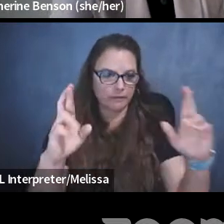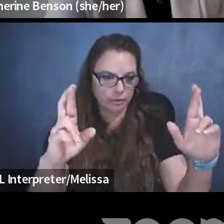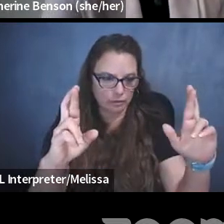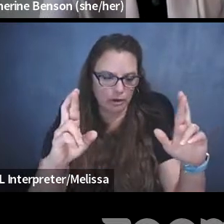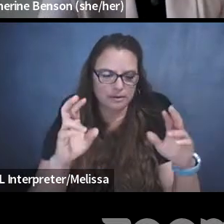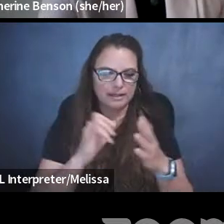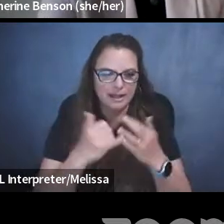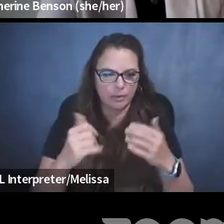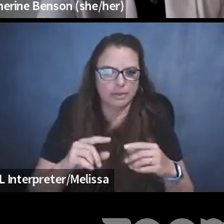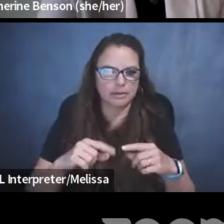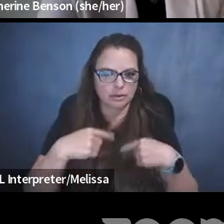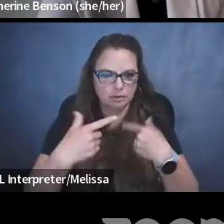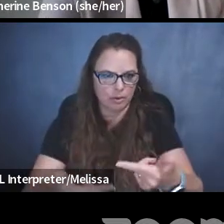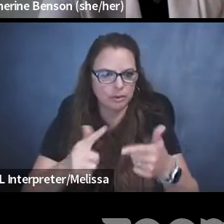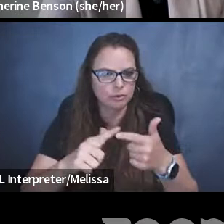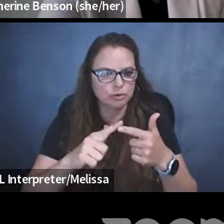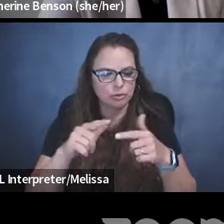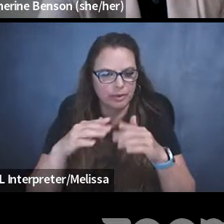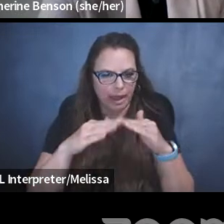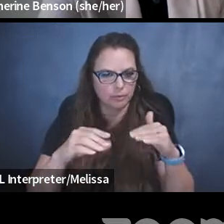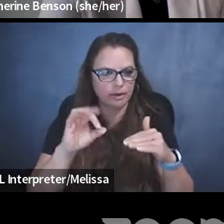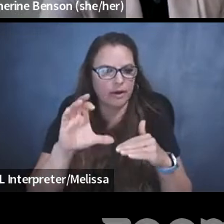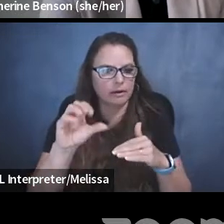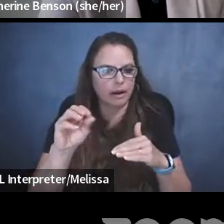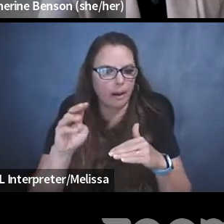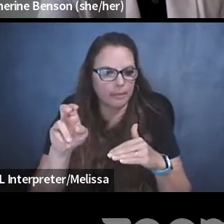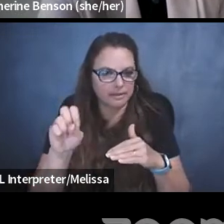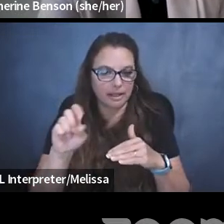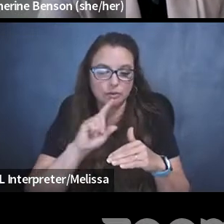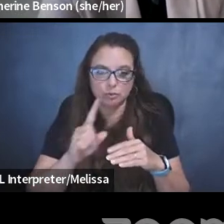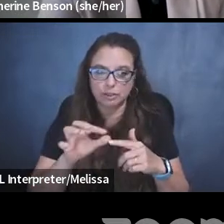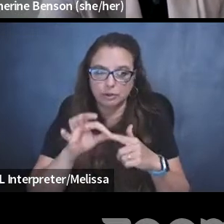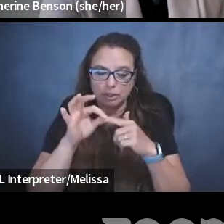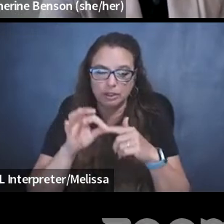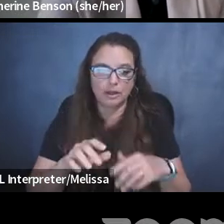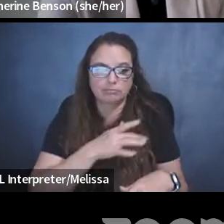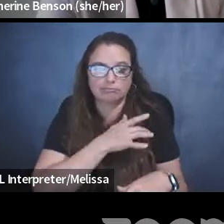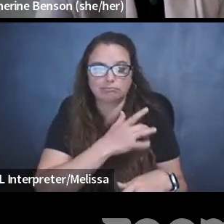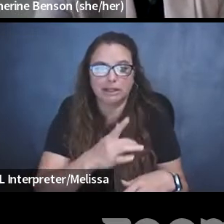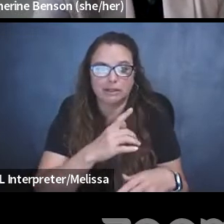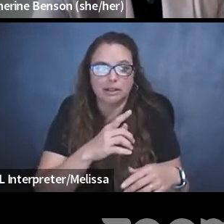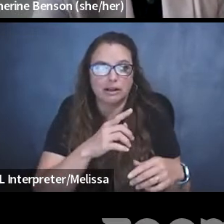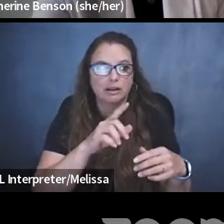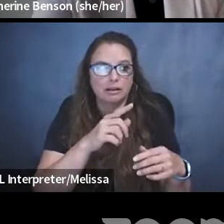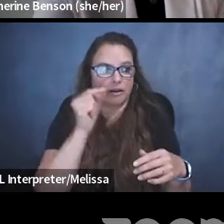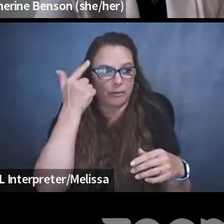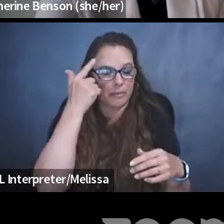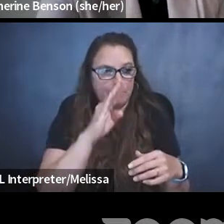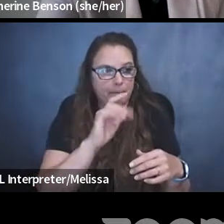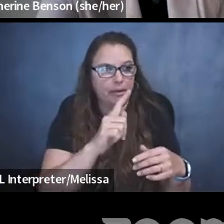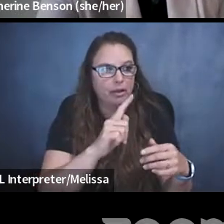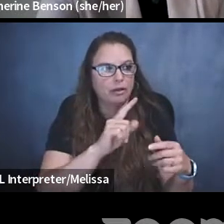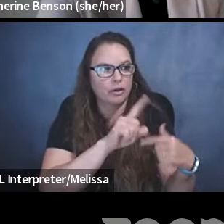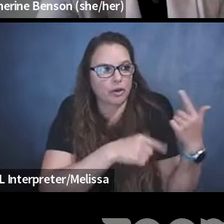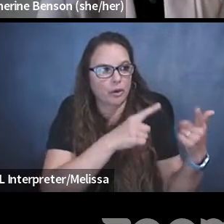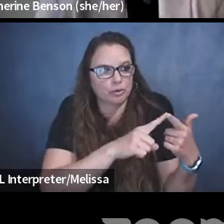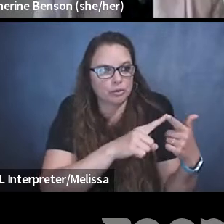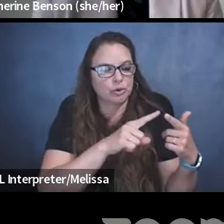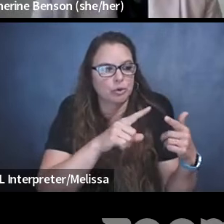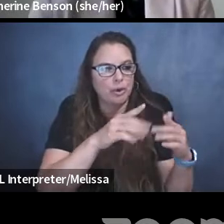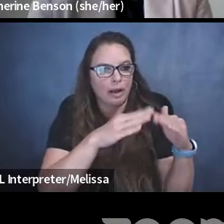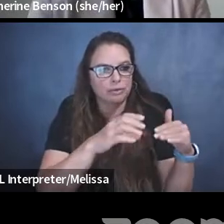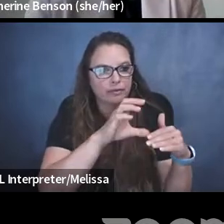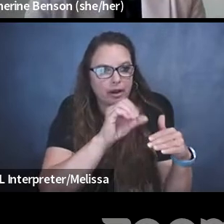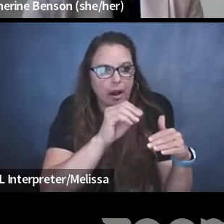the House of Commons. This is very unique. Usually, government bills start in the House of Commons, then go to the Senate. But in this case, it's going to go the other way